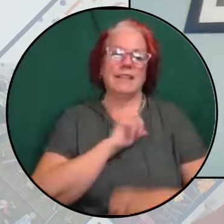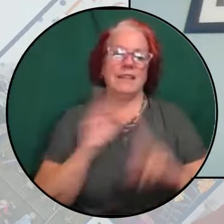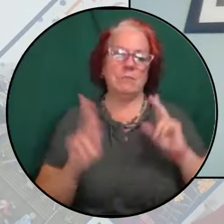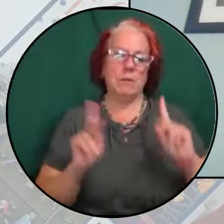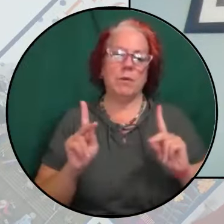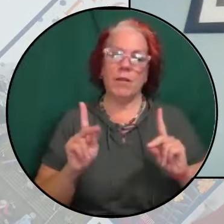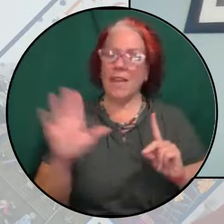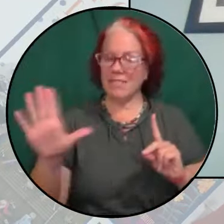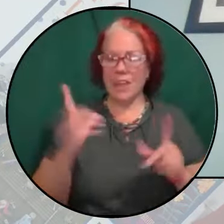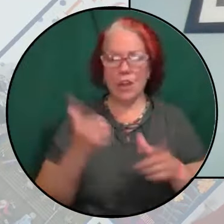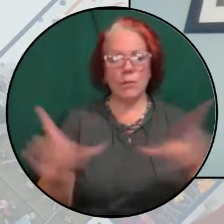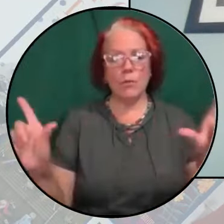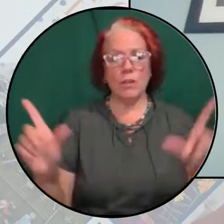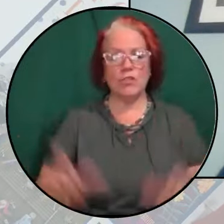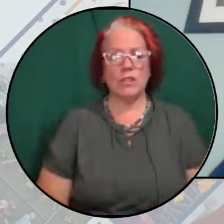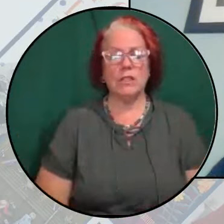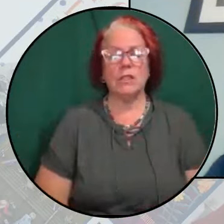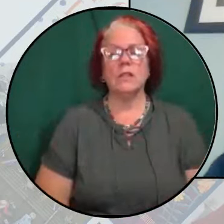liberation.